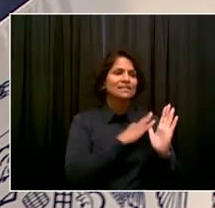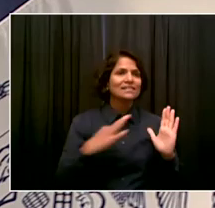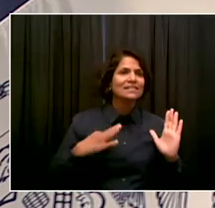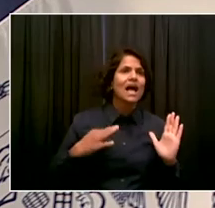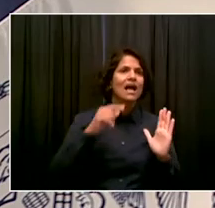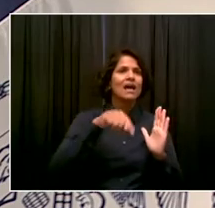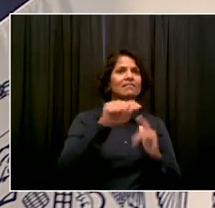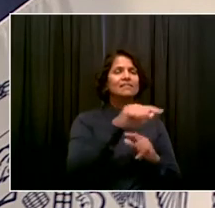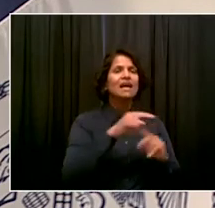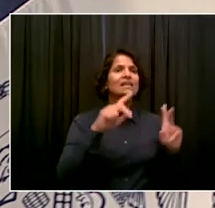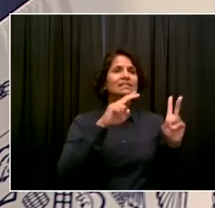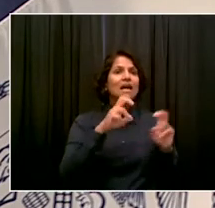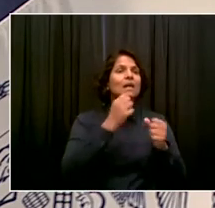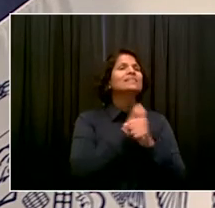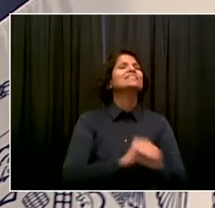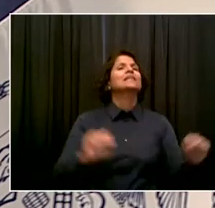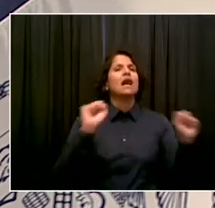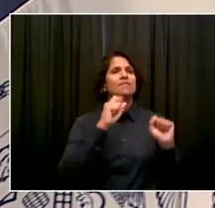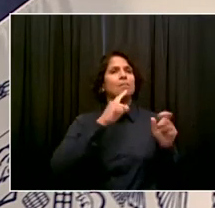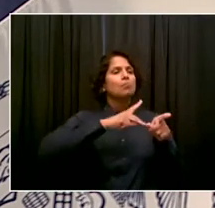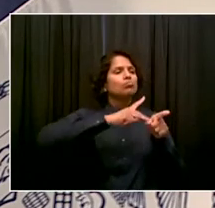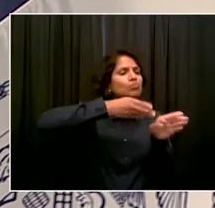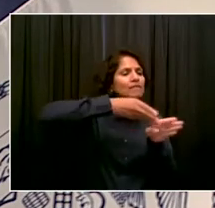together in one strategy.